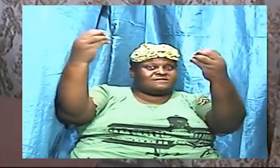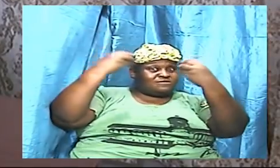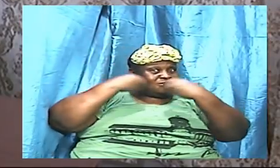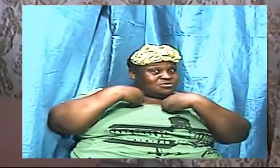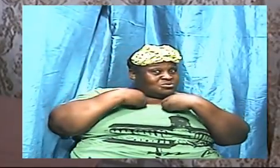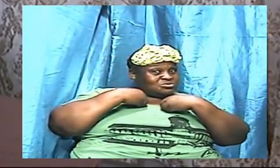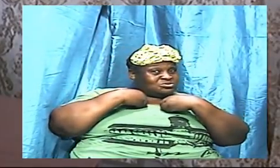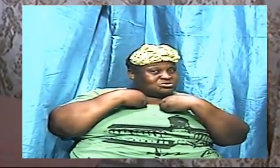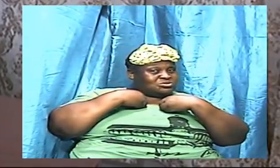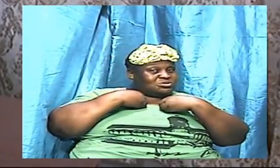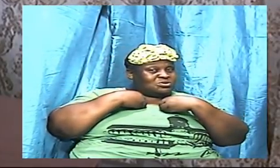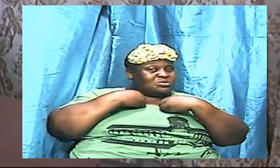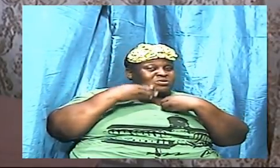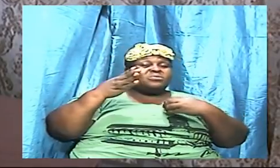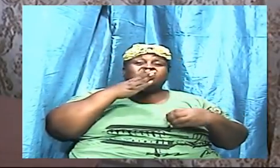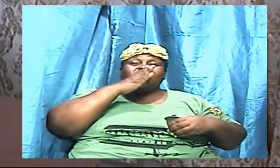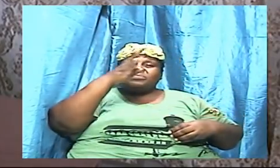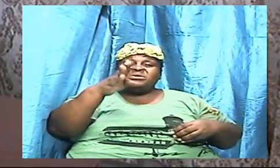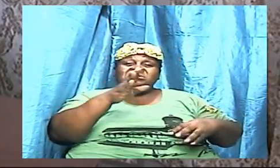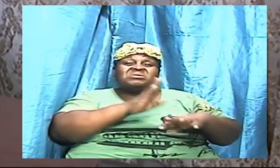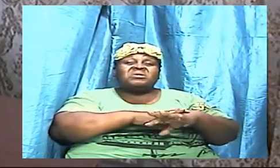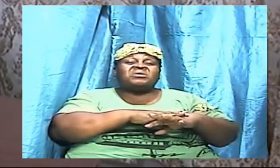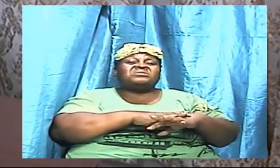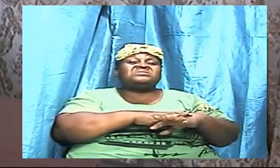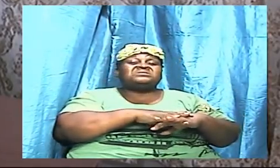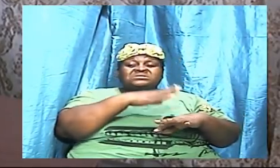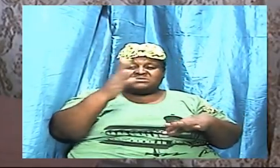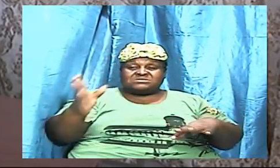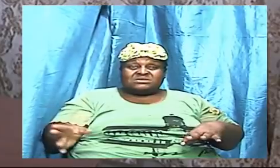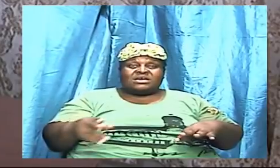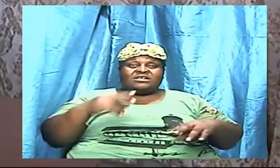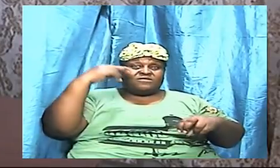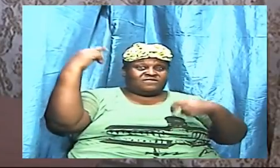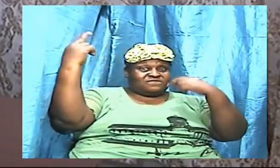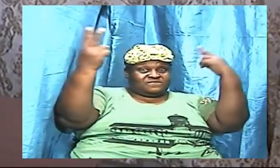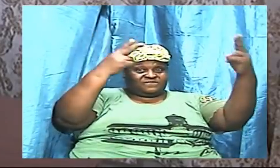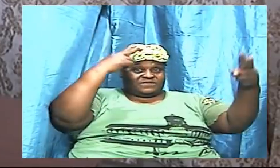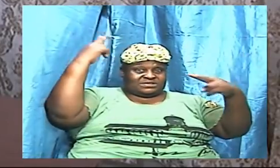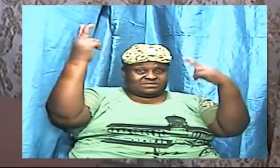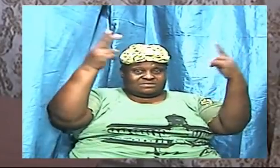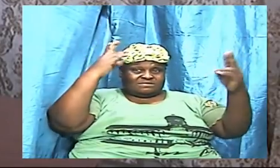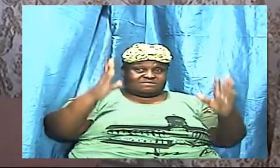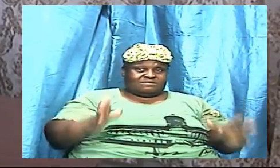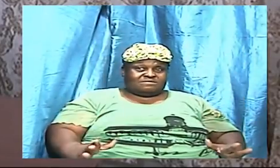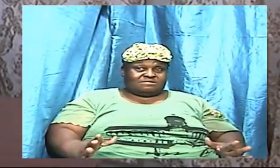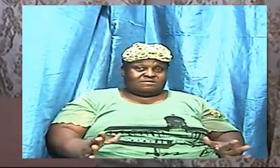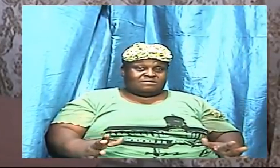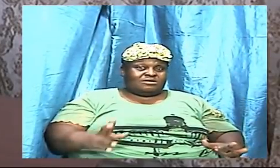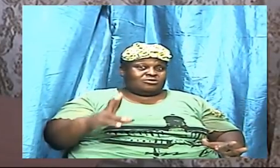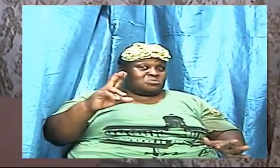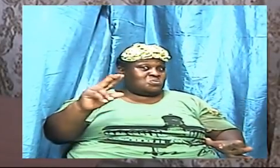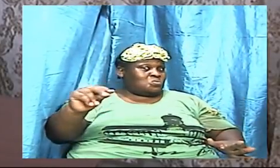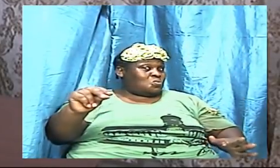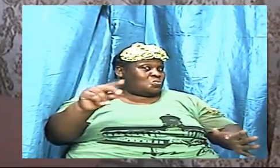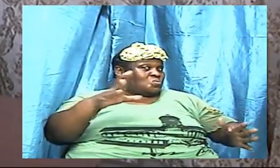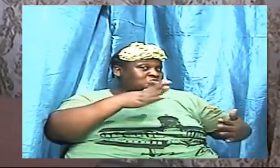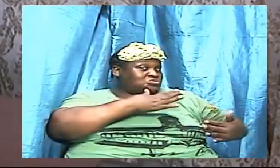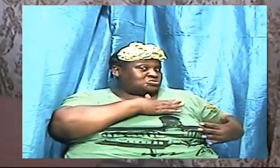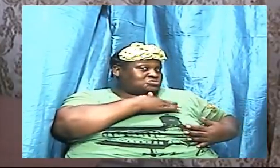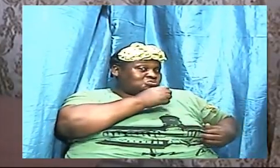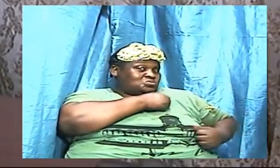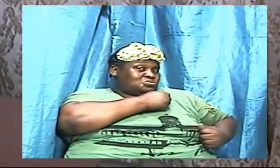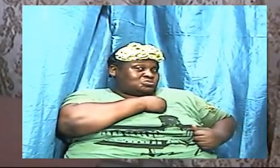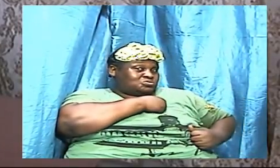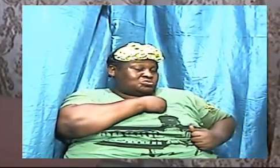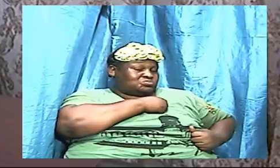on the side of the victors. There is no soldier. There we made note of this point